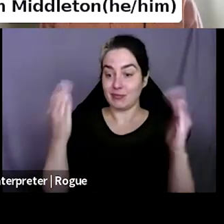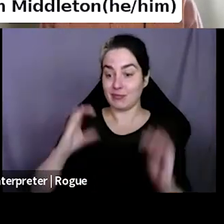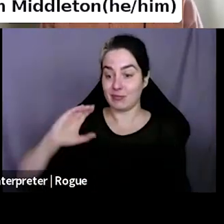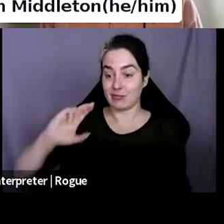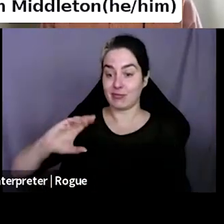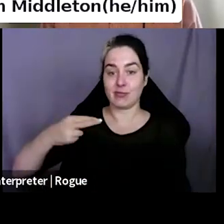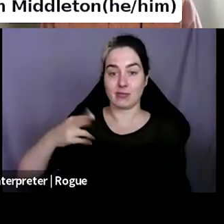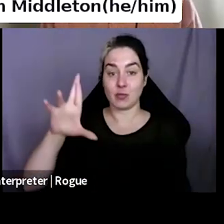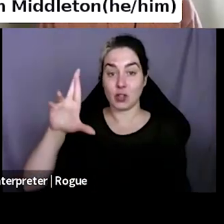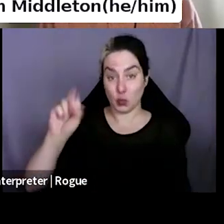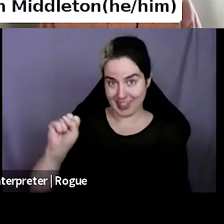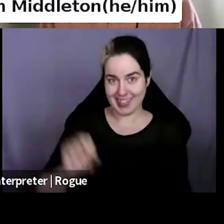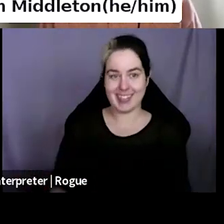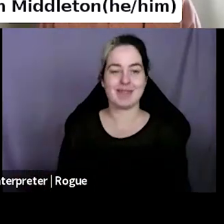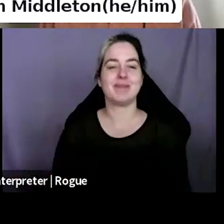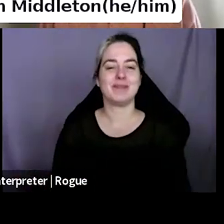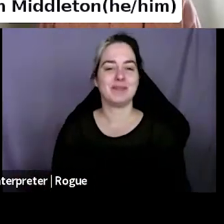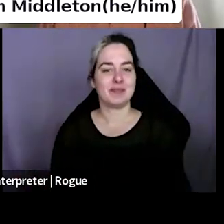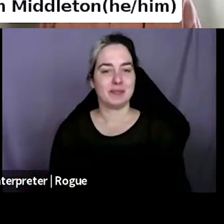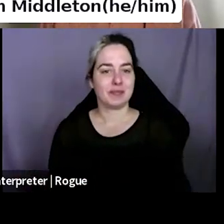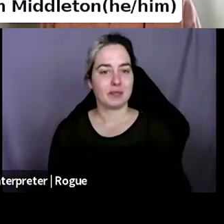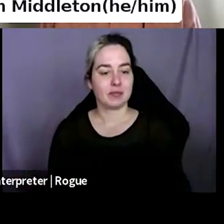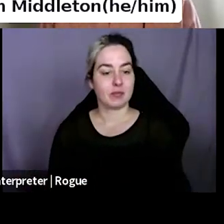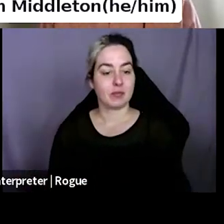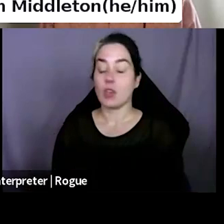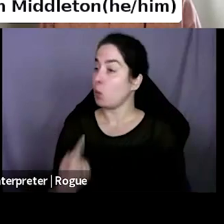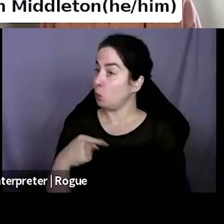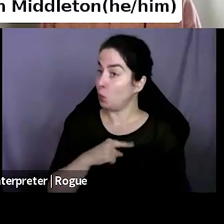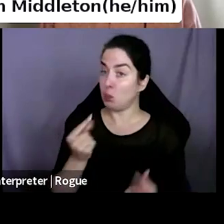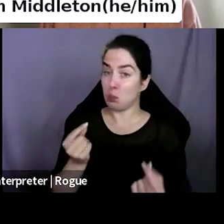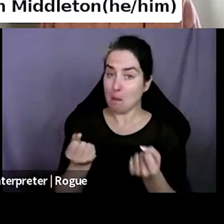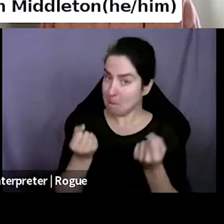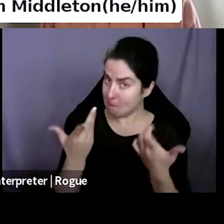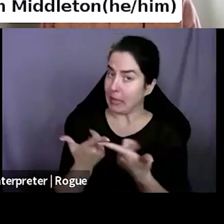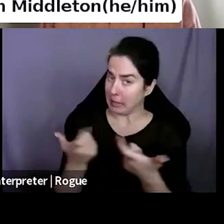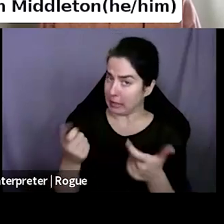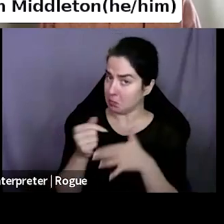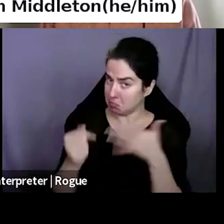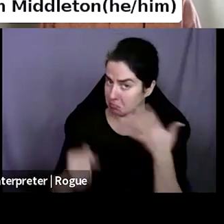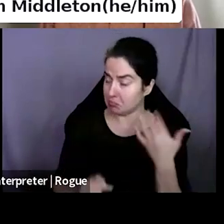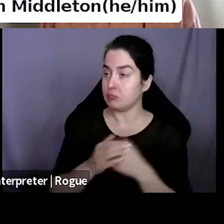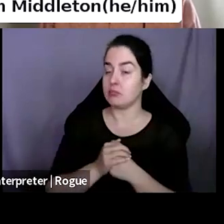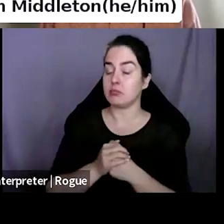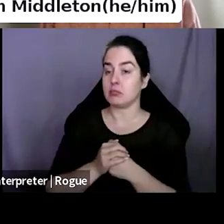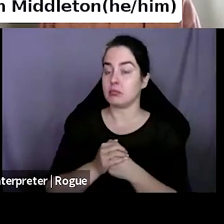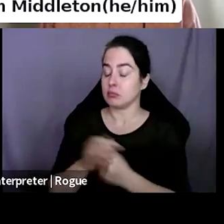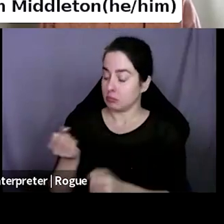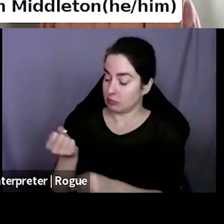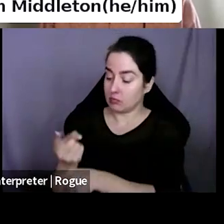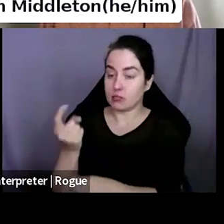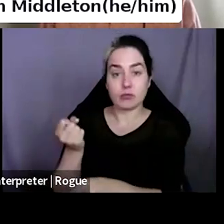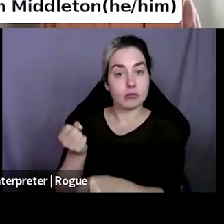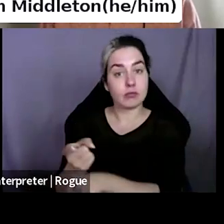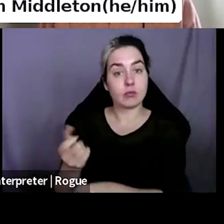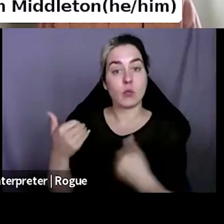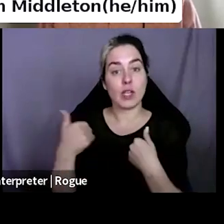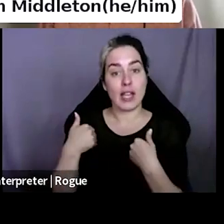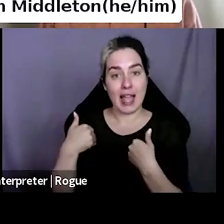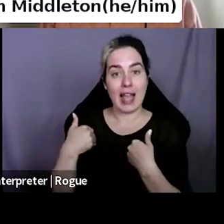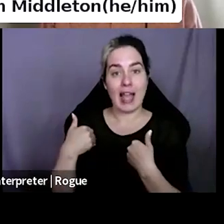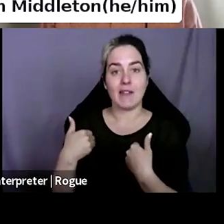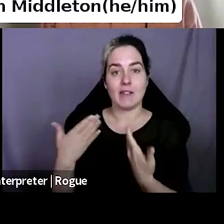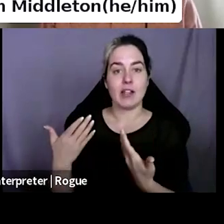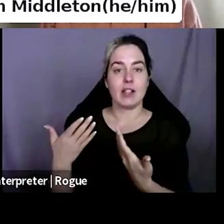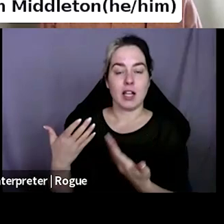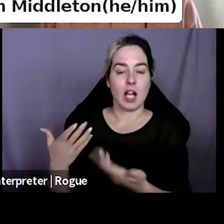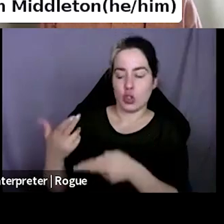Um, so we do a number of things. Um, there is a annual, uh, short horror film festival